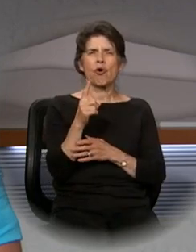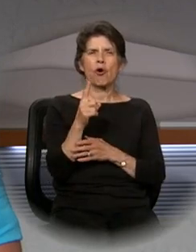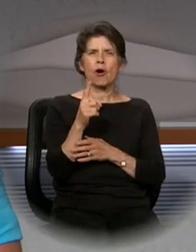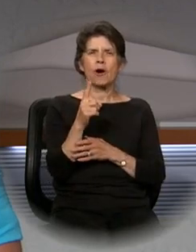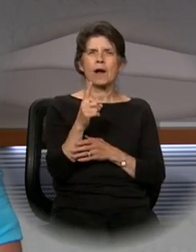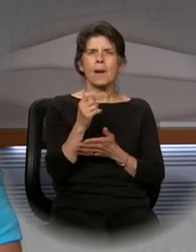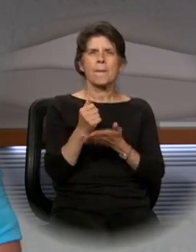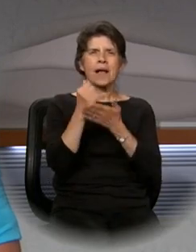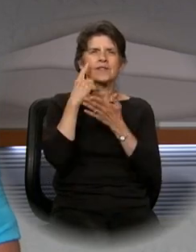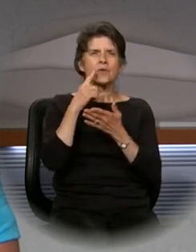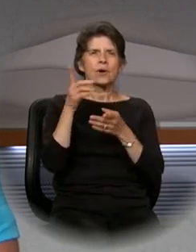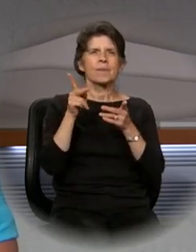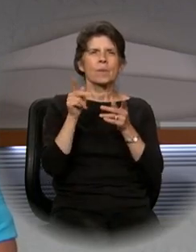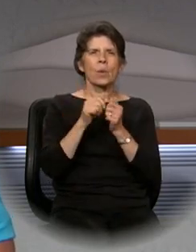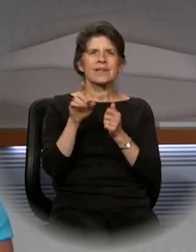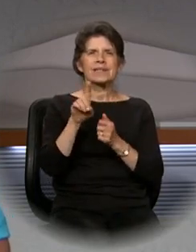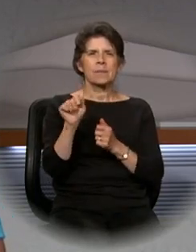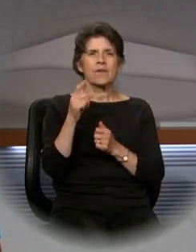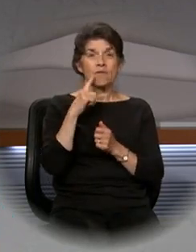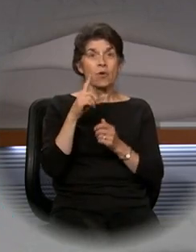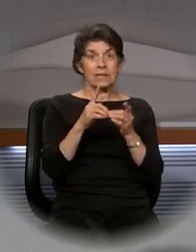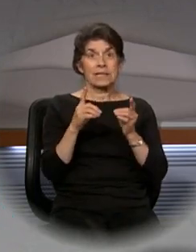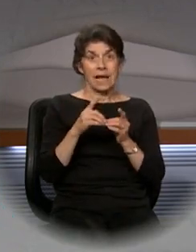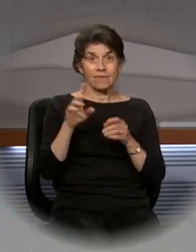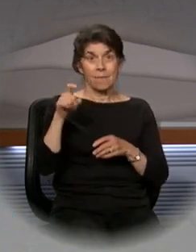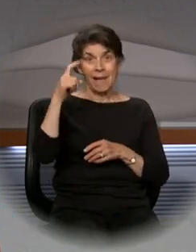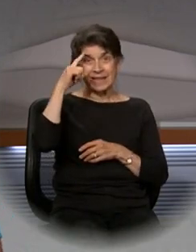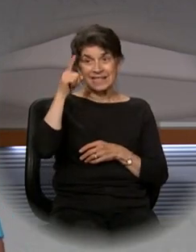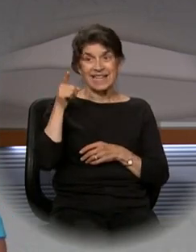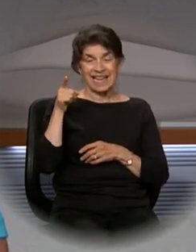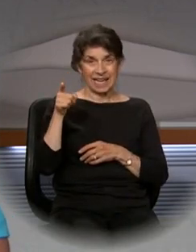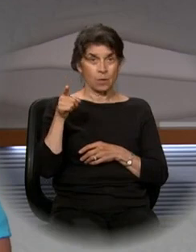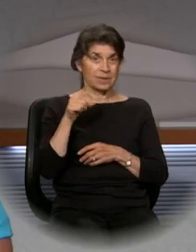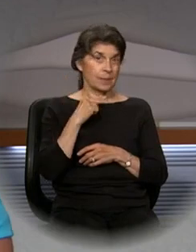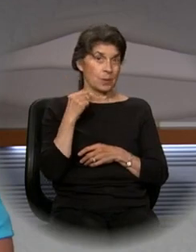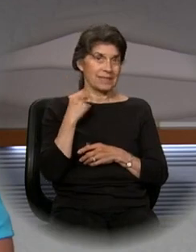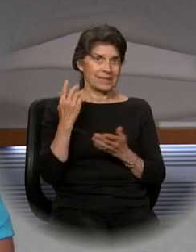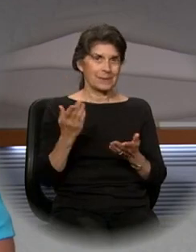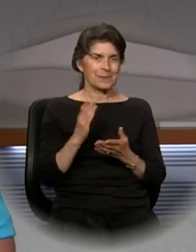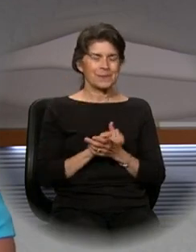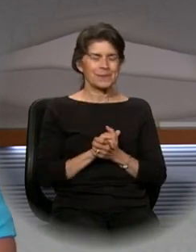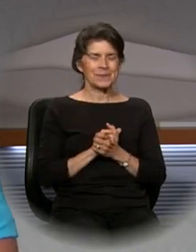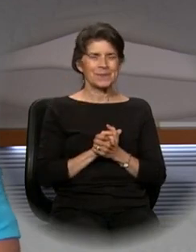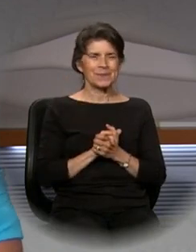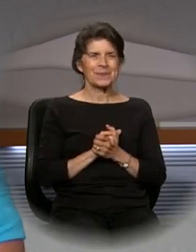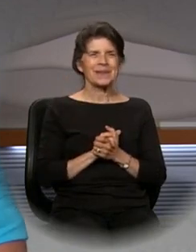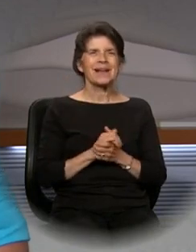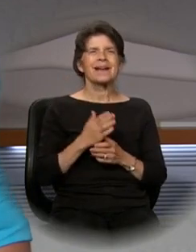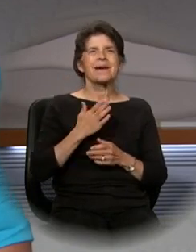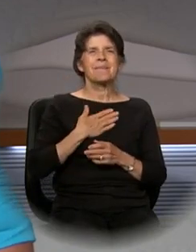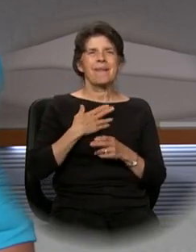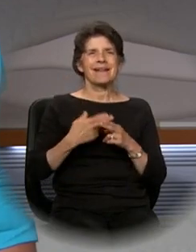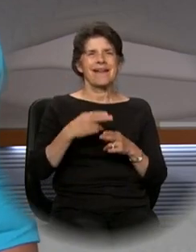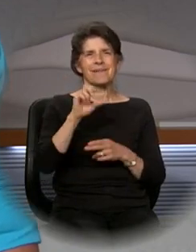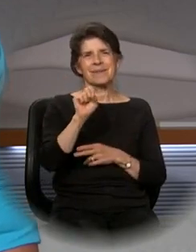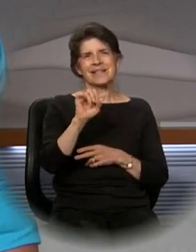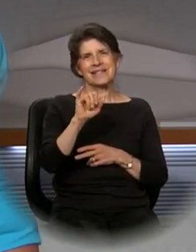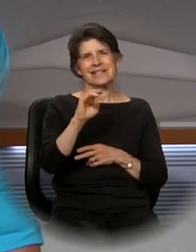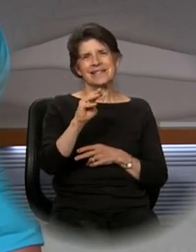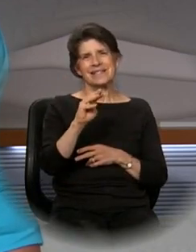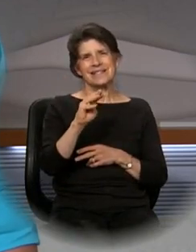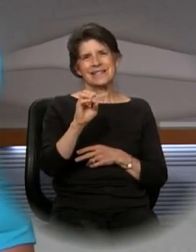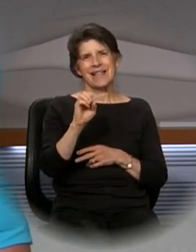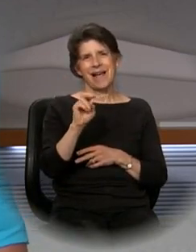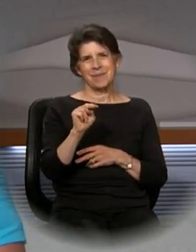Disabilities of the Diocese of Madison, was our presider of worship. I am Simon Tipps, a seminarian of the